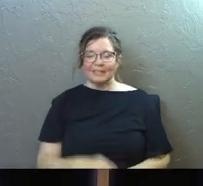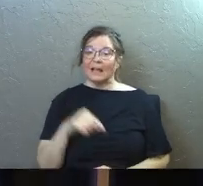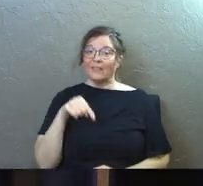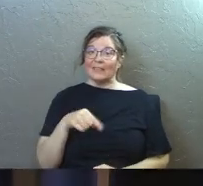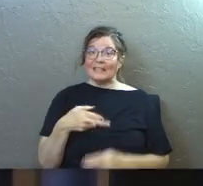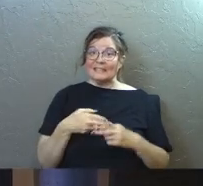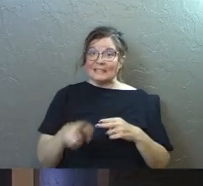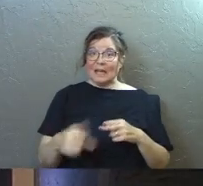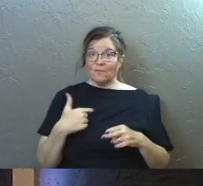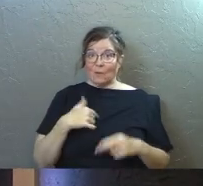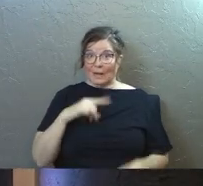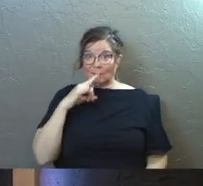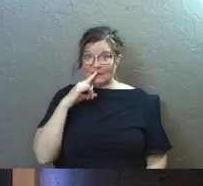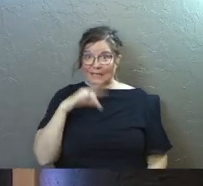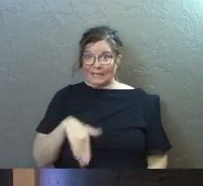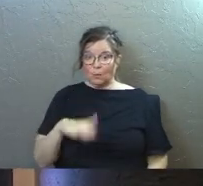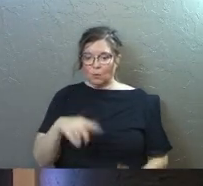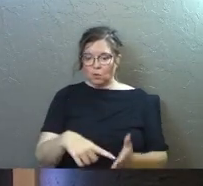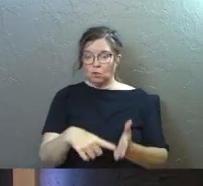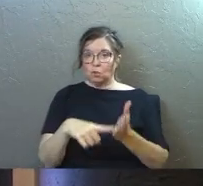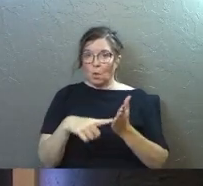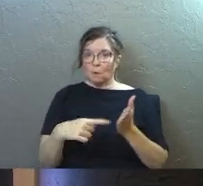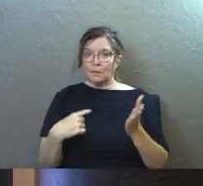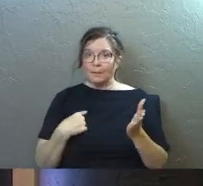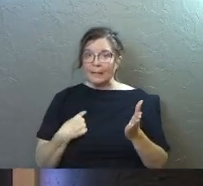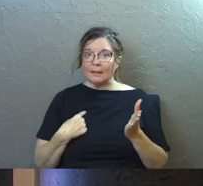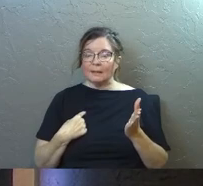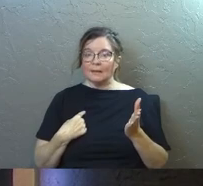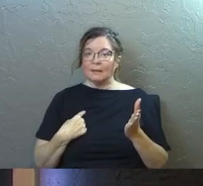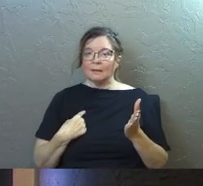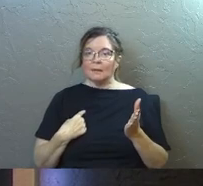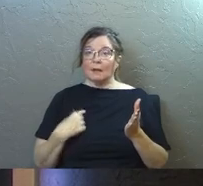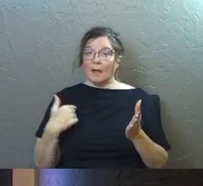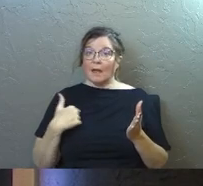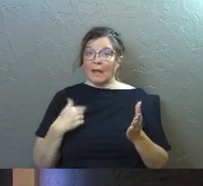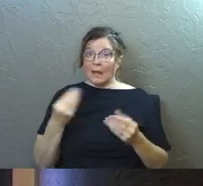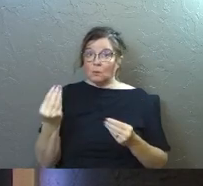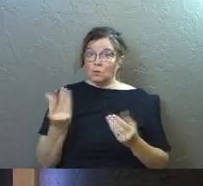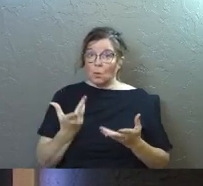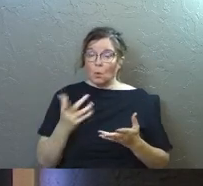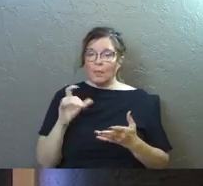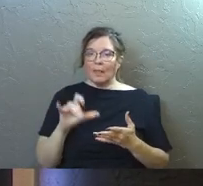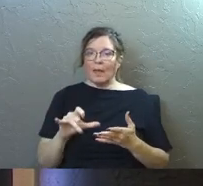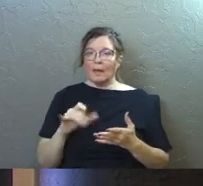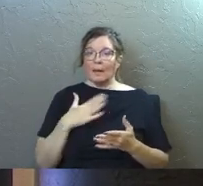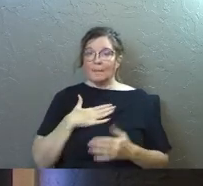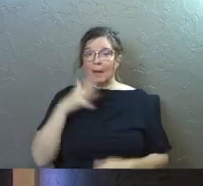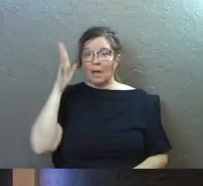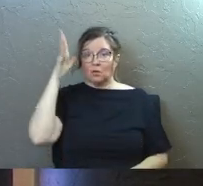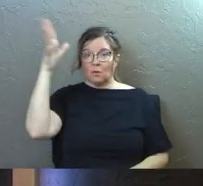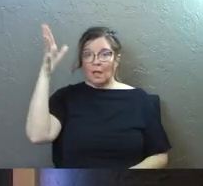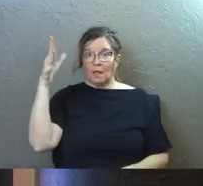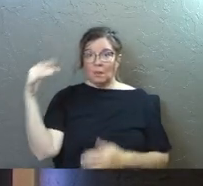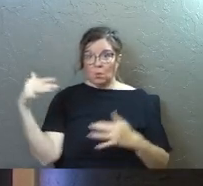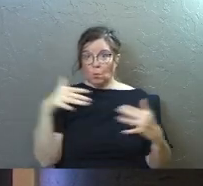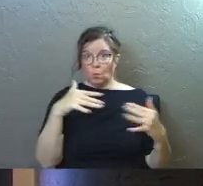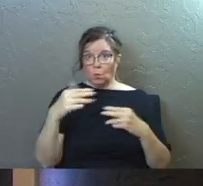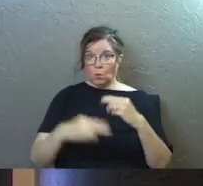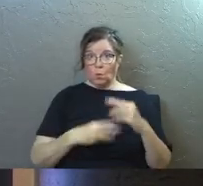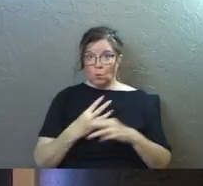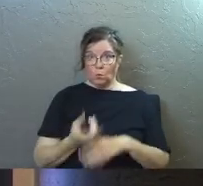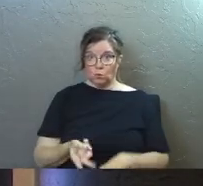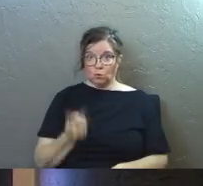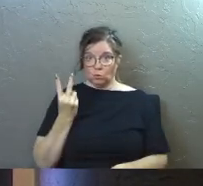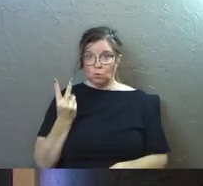This knife, when I was a kid, was shown to me. And I was told that my grandfather fought in World War II.